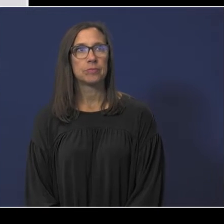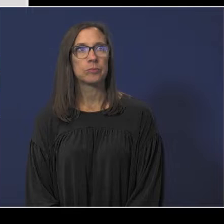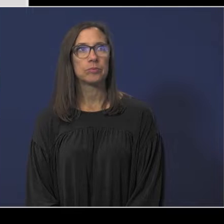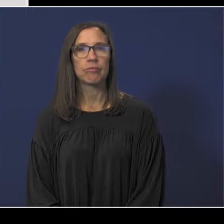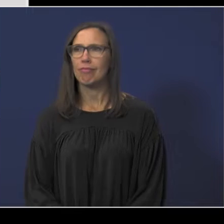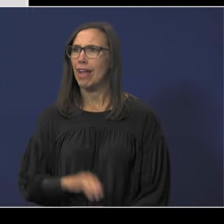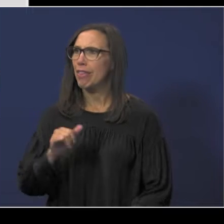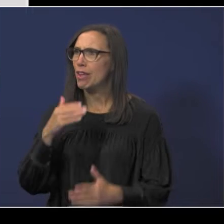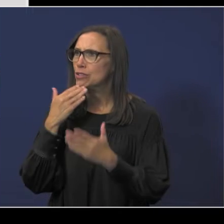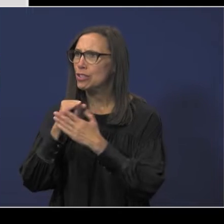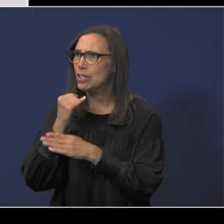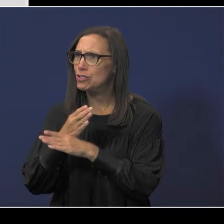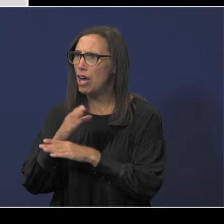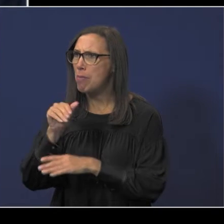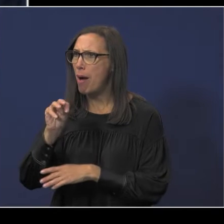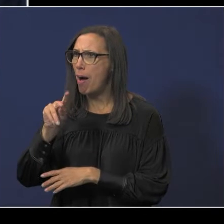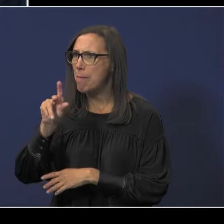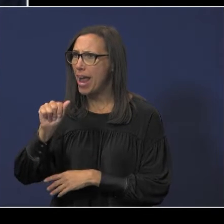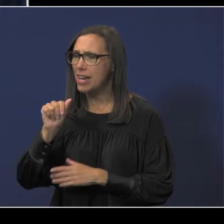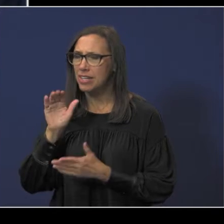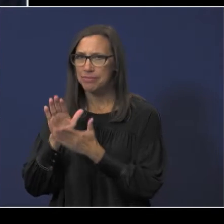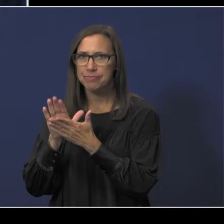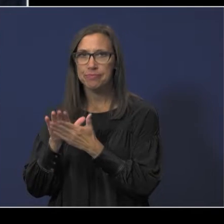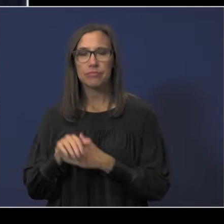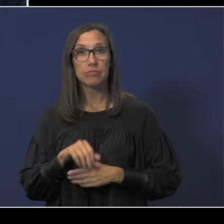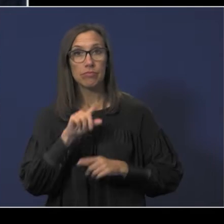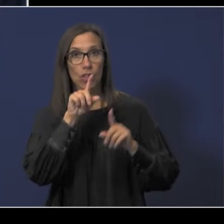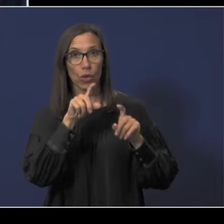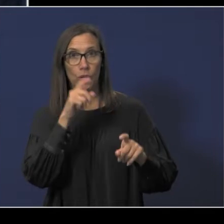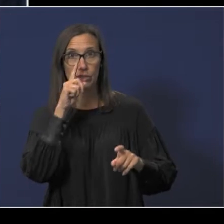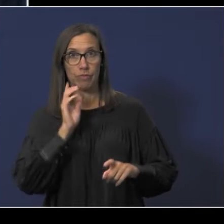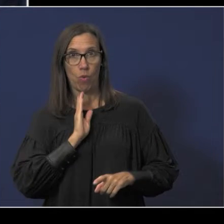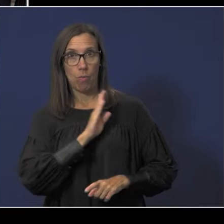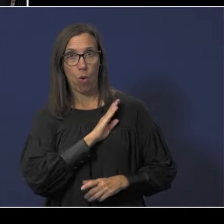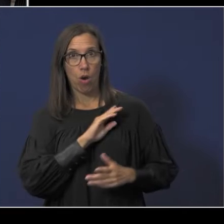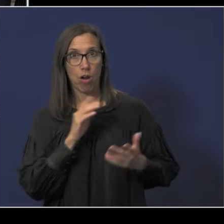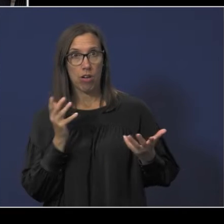That was a great job, Amanda. Any questions from board members?